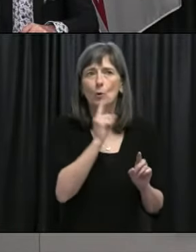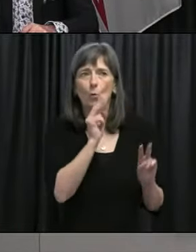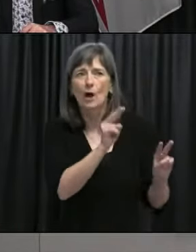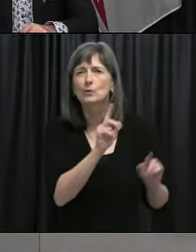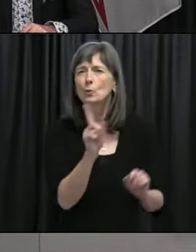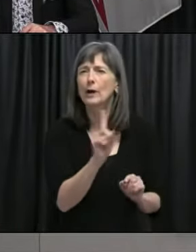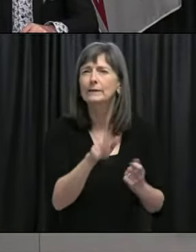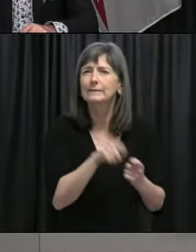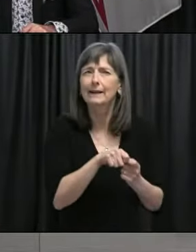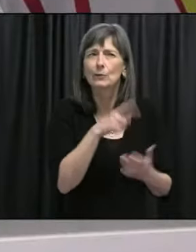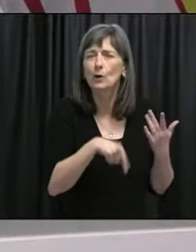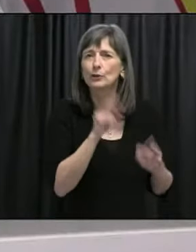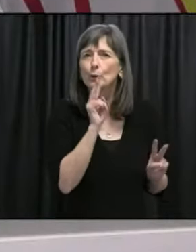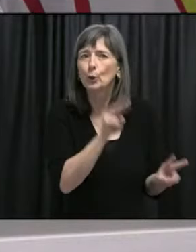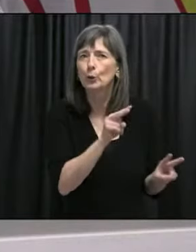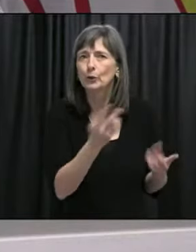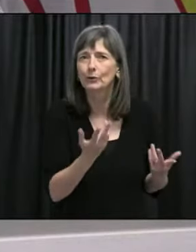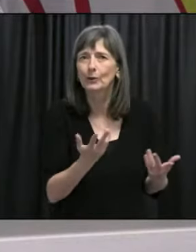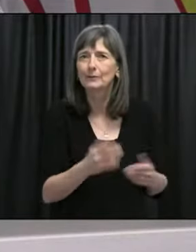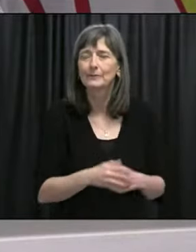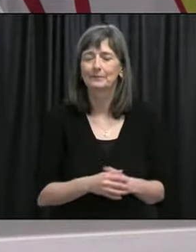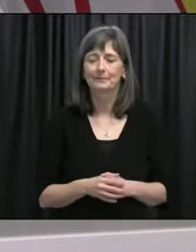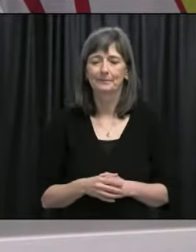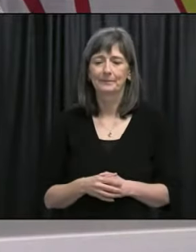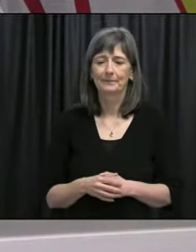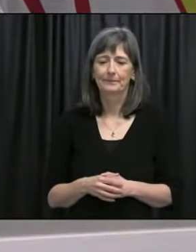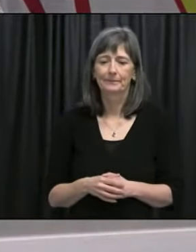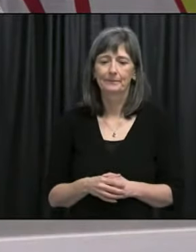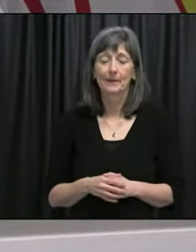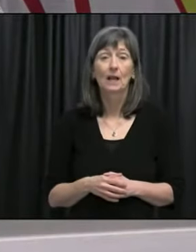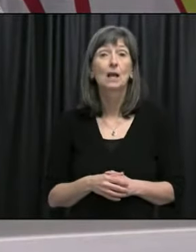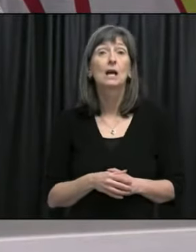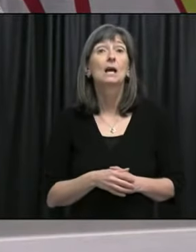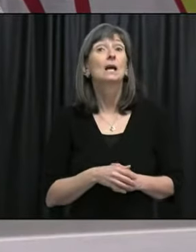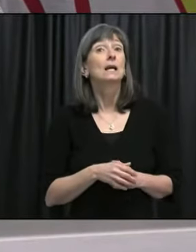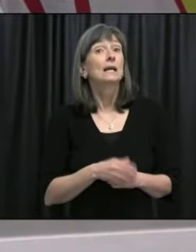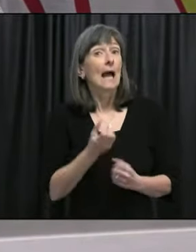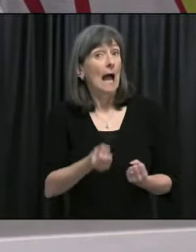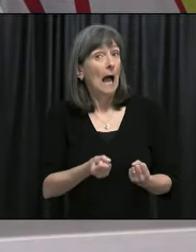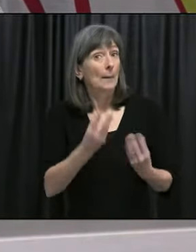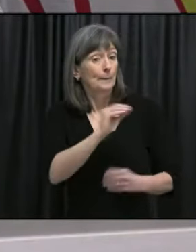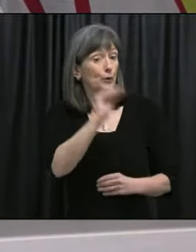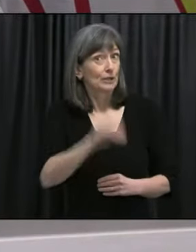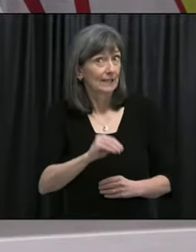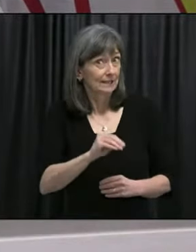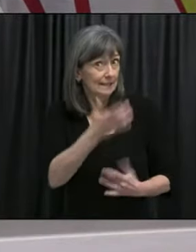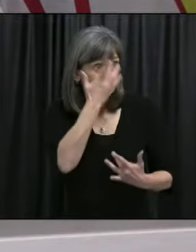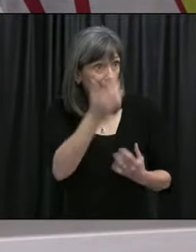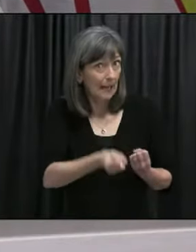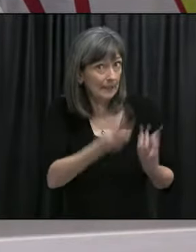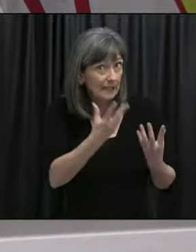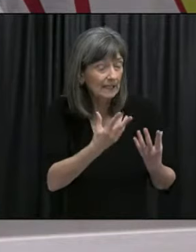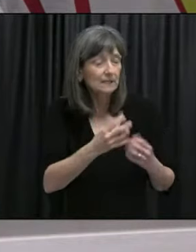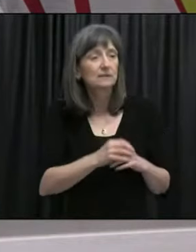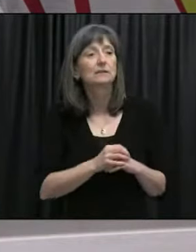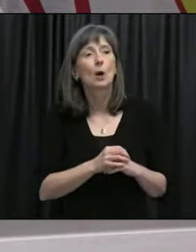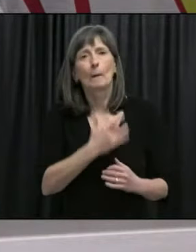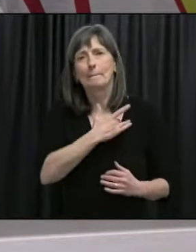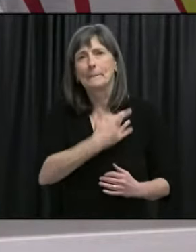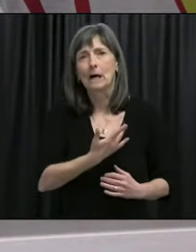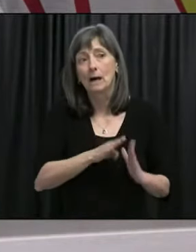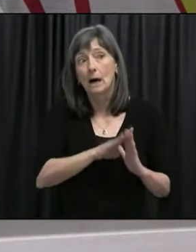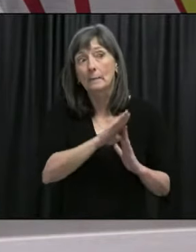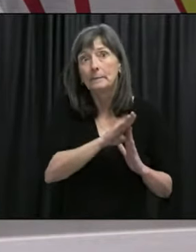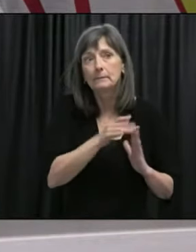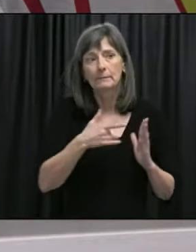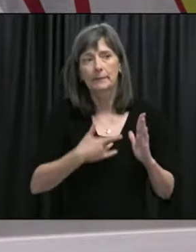eyes on? We certainly look at rates of disease. We also look at trends and how that's going. Is it going down? Is